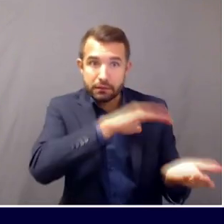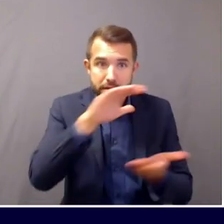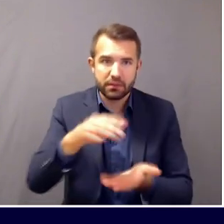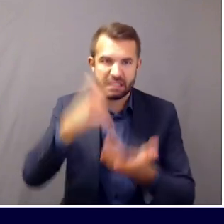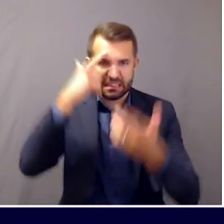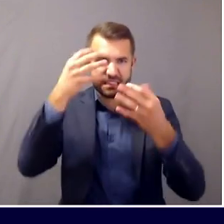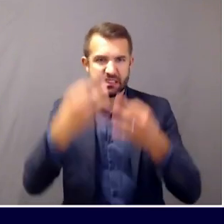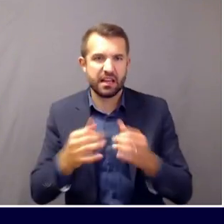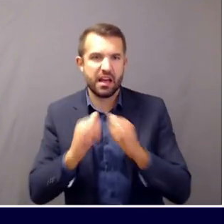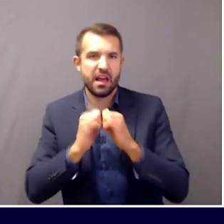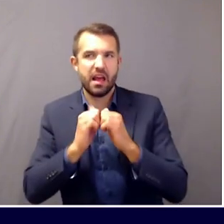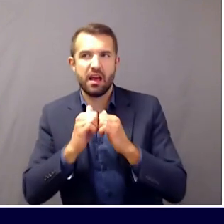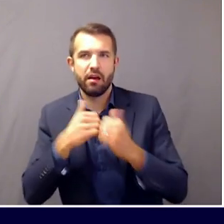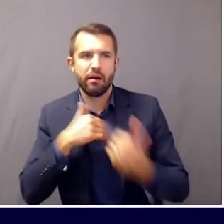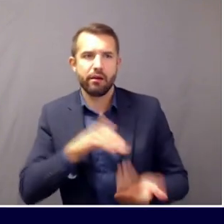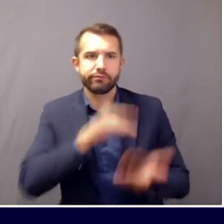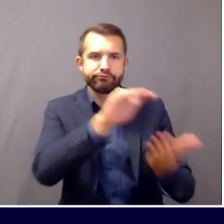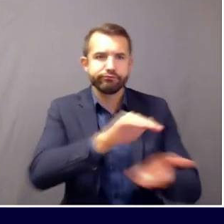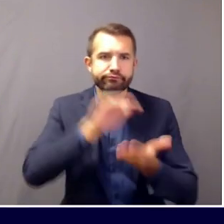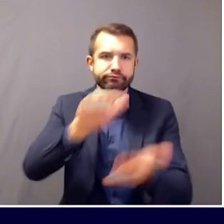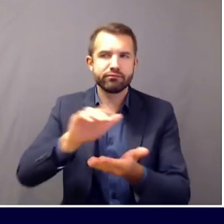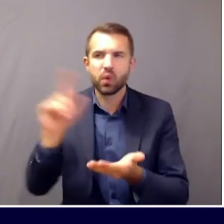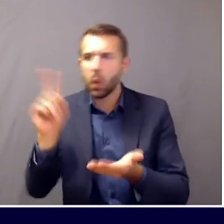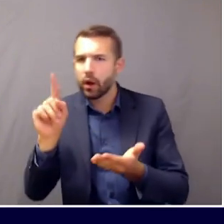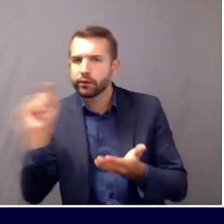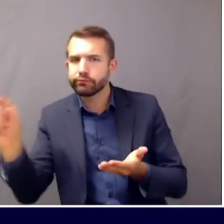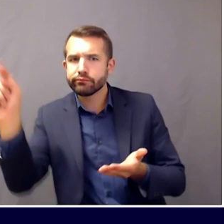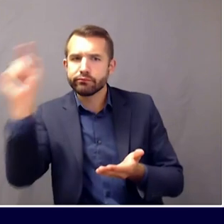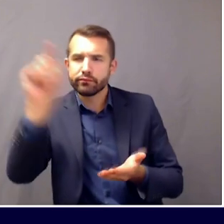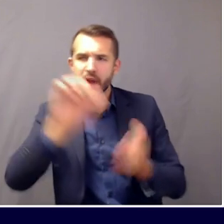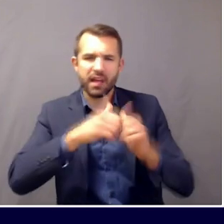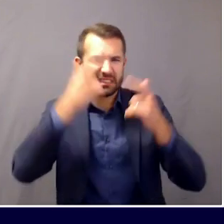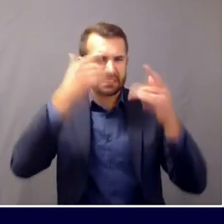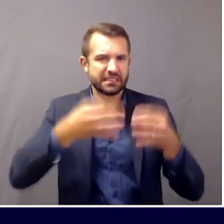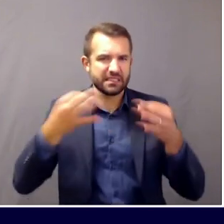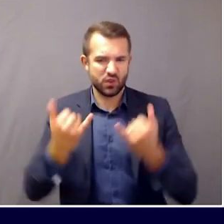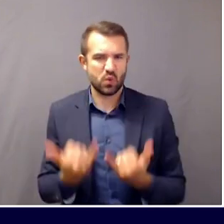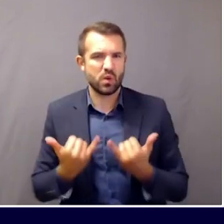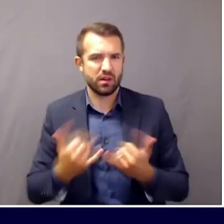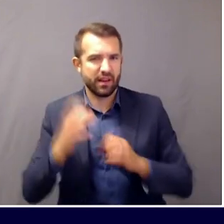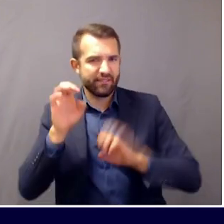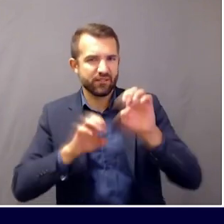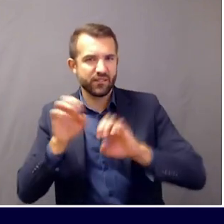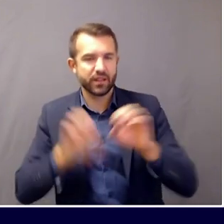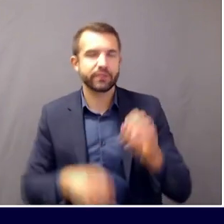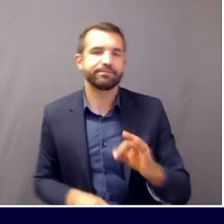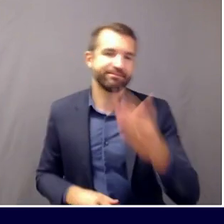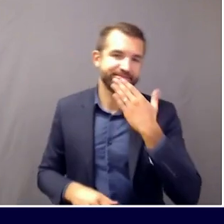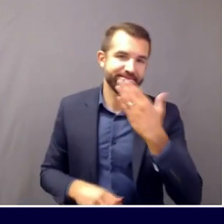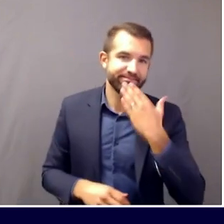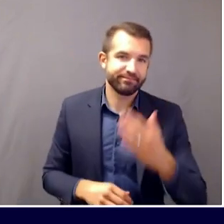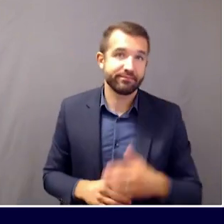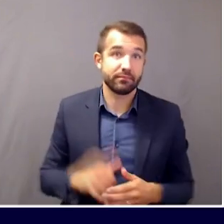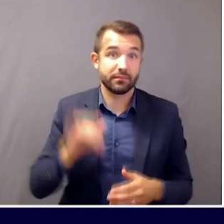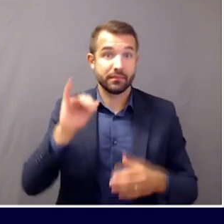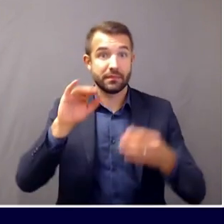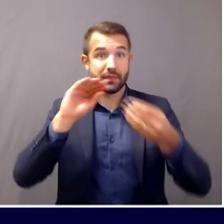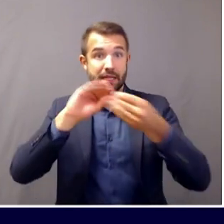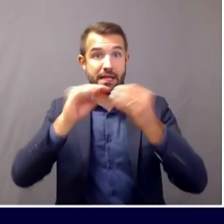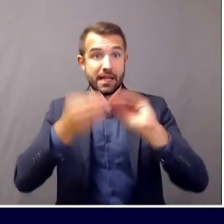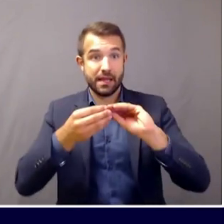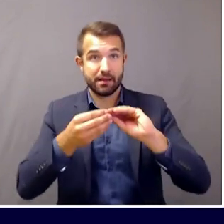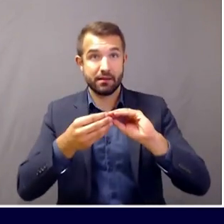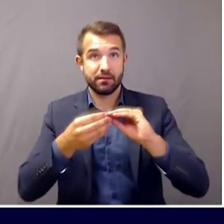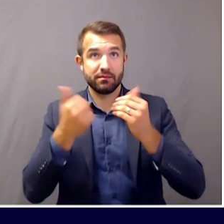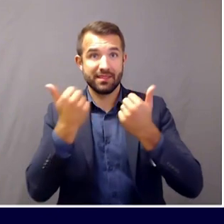thing? Sure thing, Charlie. So let's take a look at the numbers first. Ever since Maine CDC started shipping